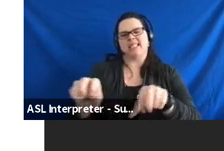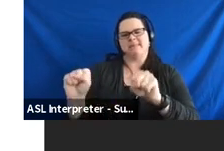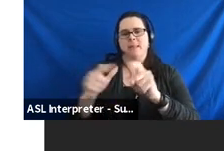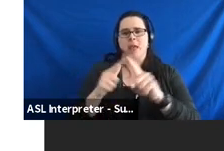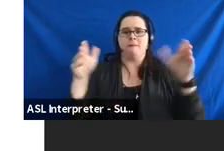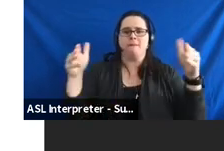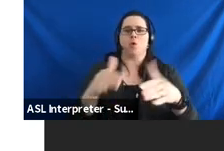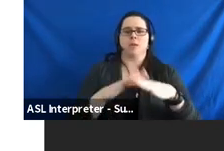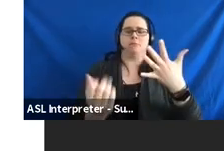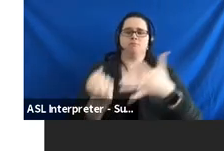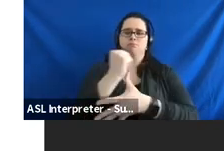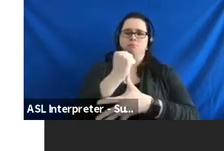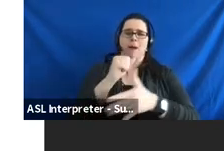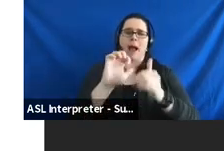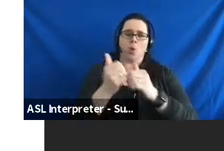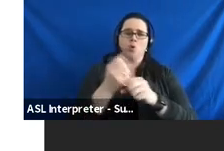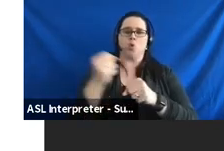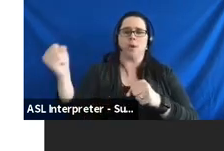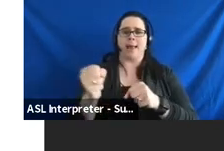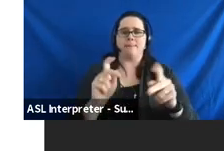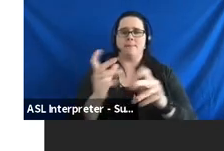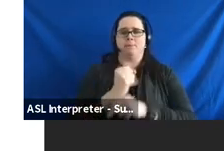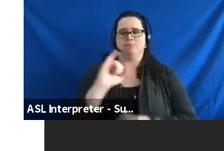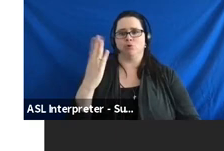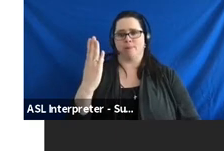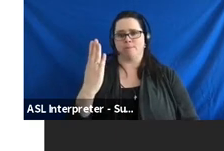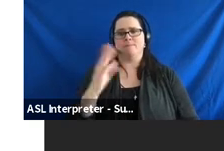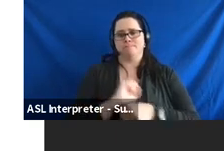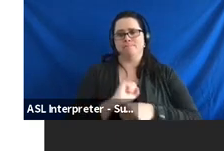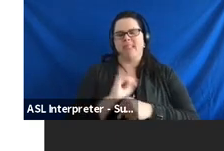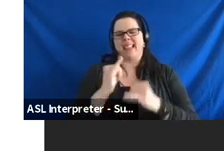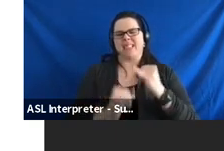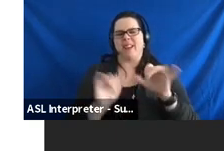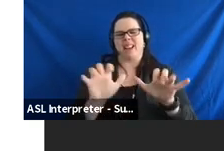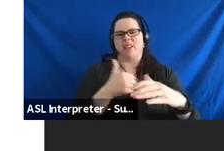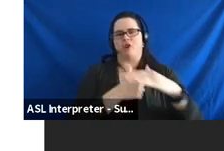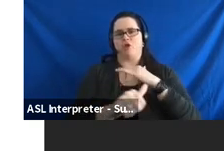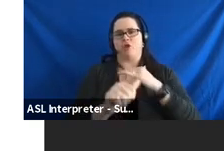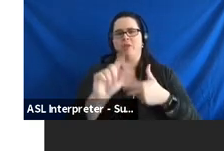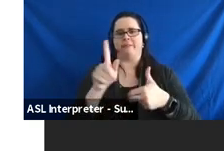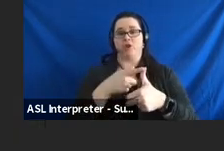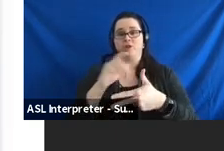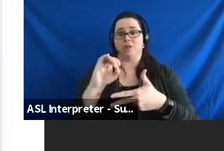primarily on how to get people employed. So, that's that final activity there.